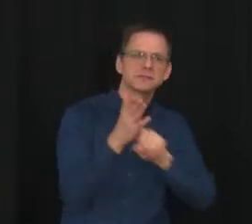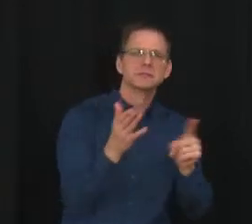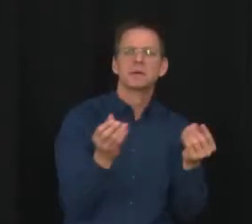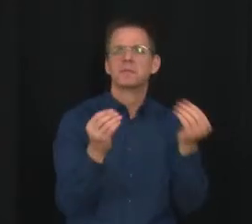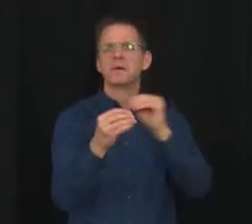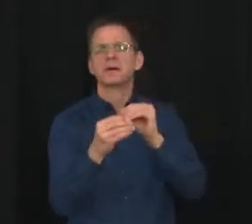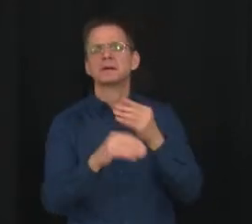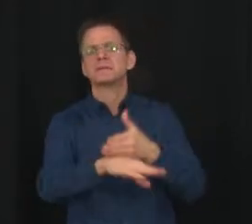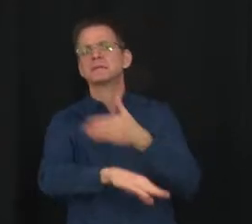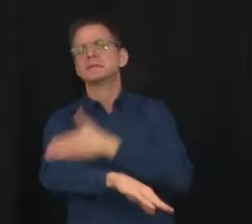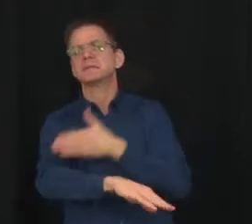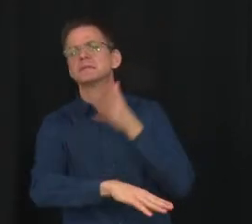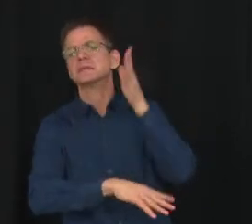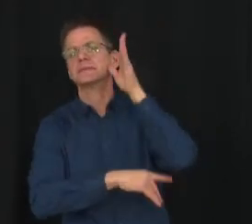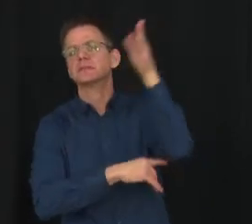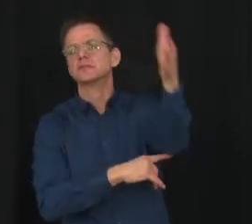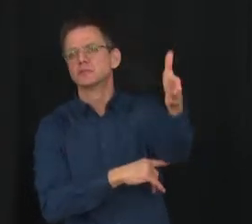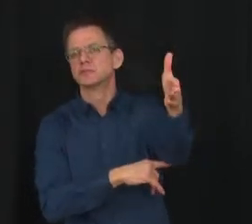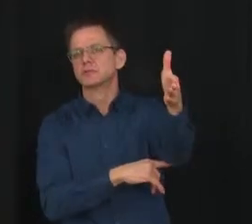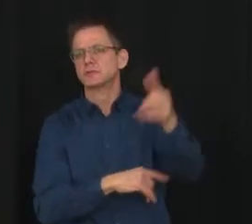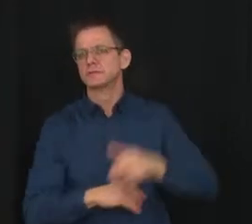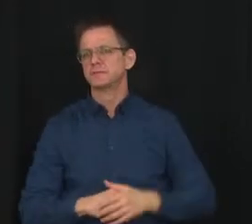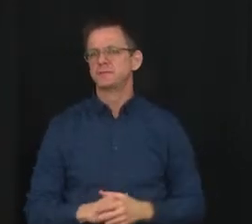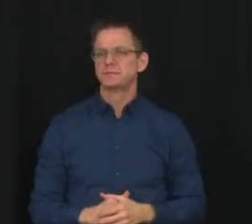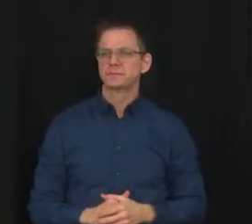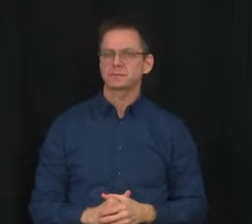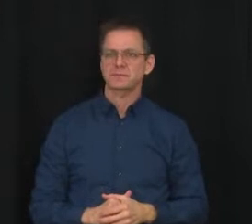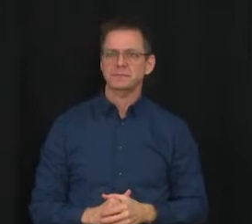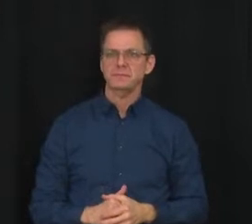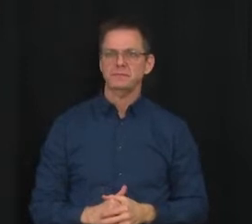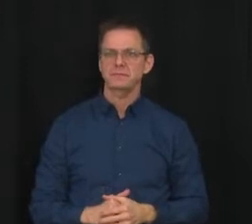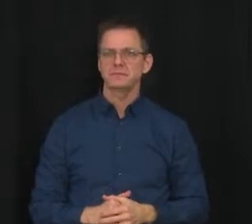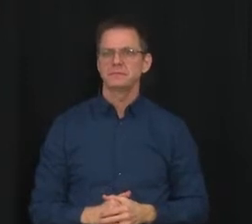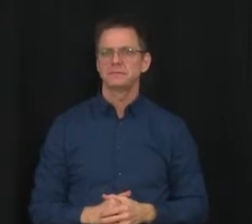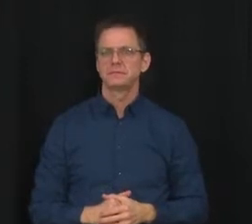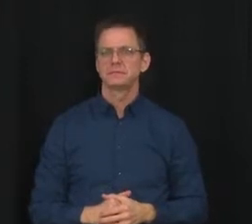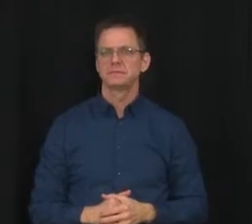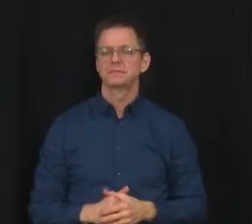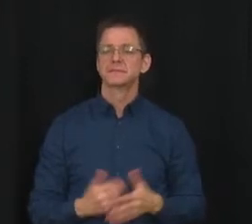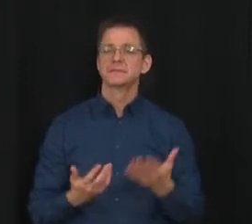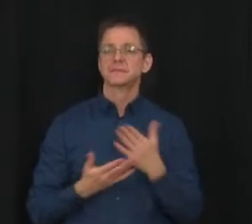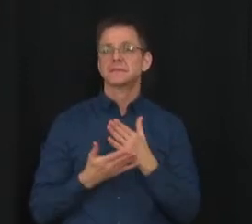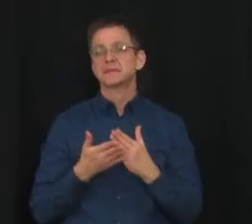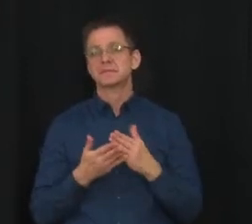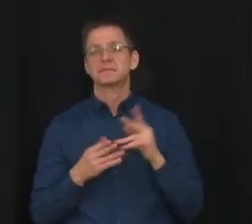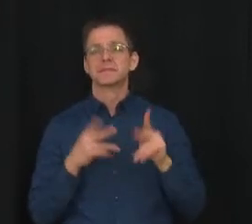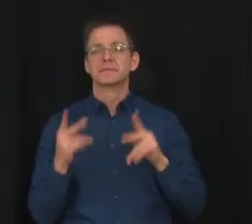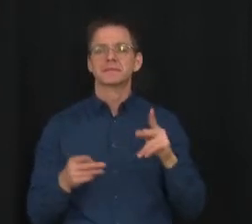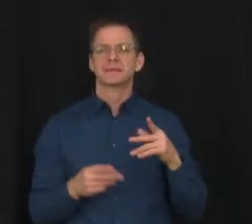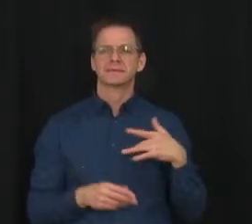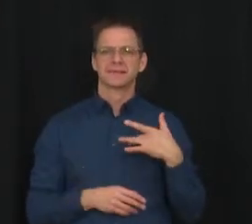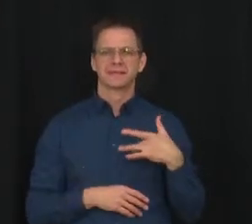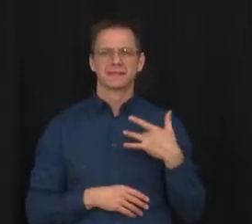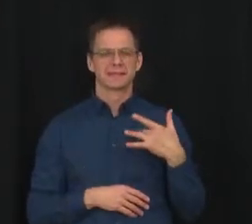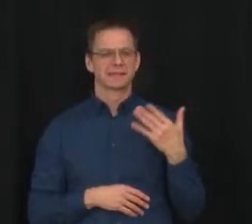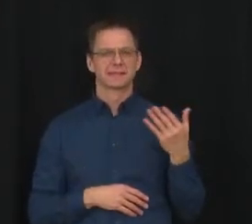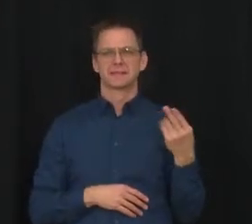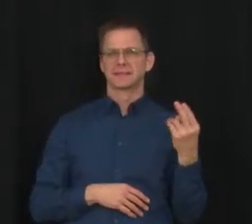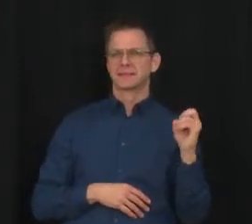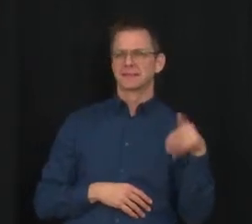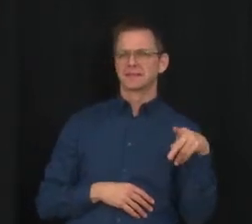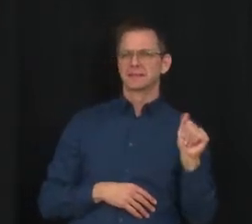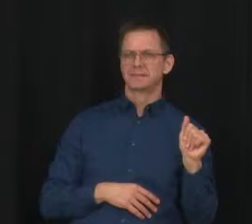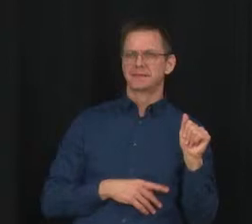I know that stand-alone helper filter systems that can be placed into a classroom, unless the